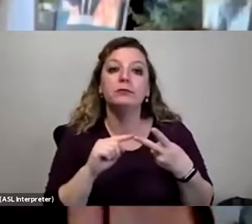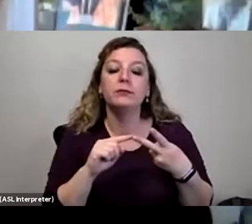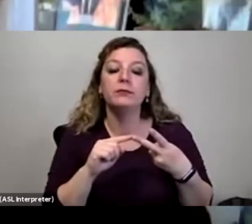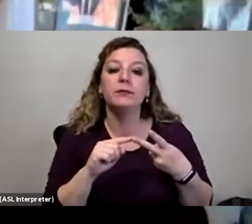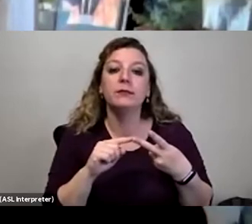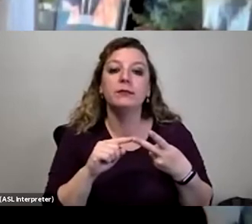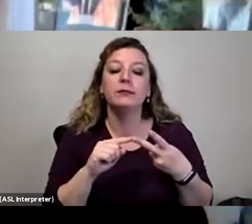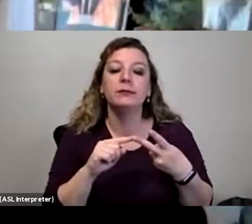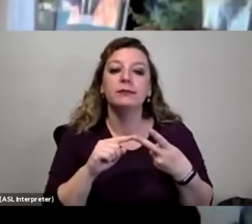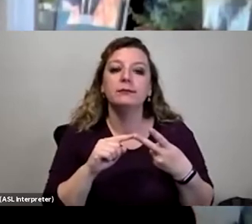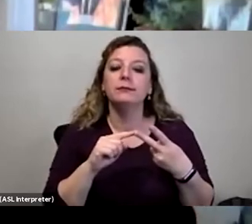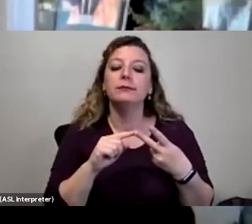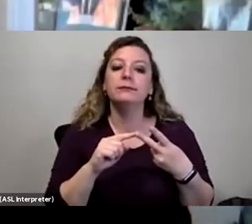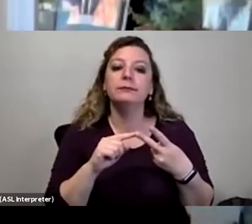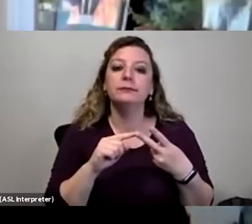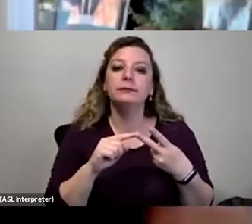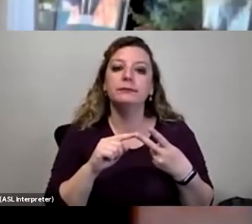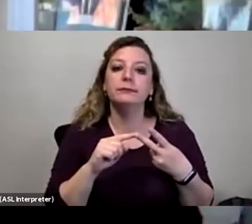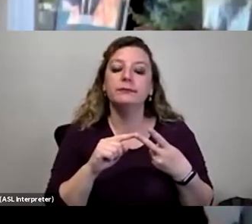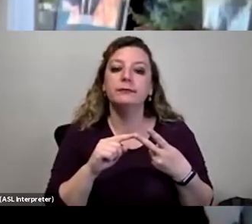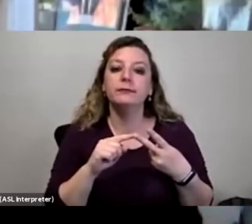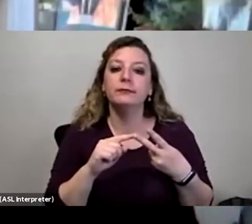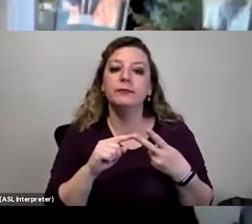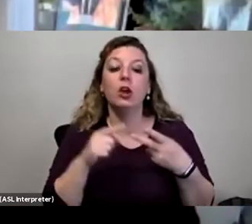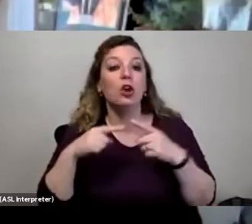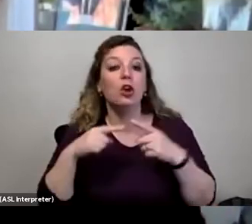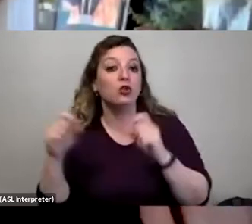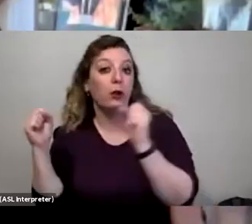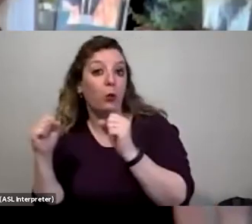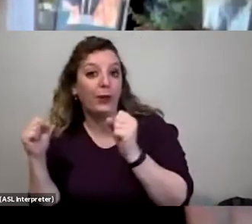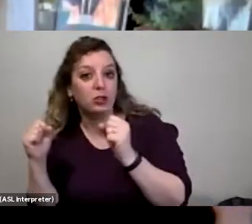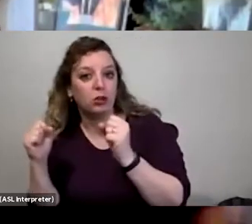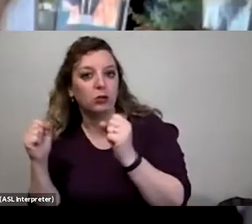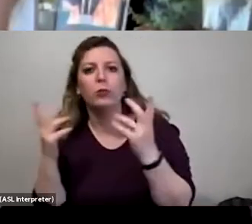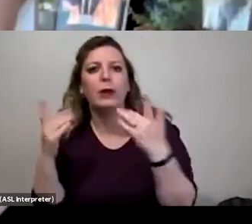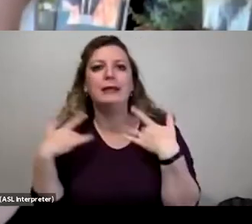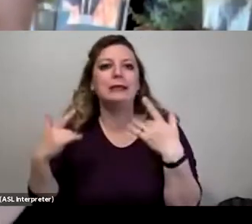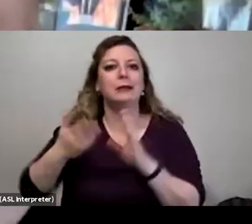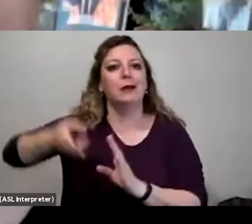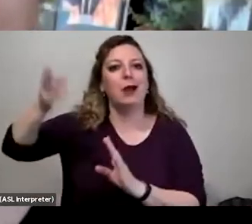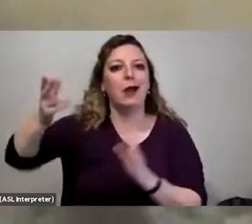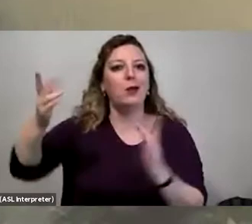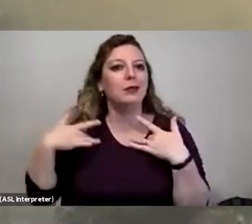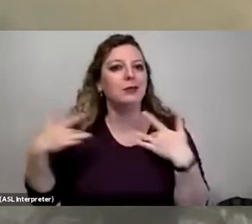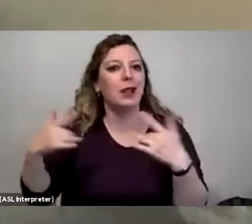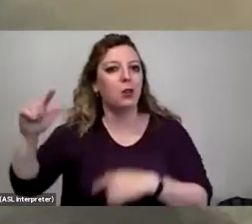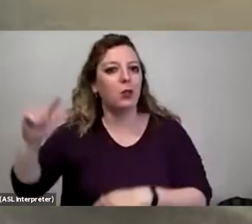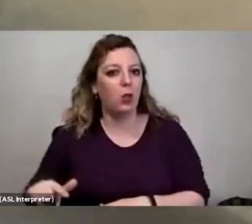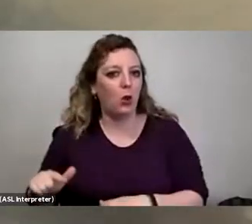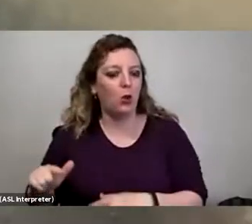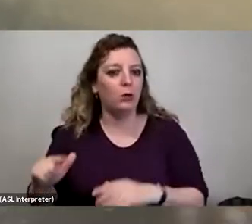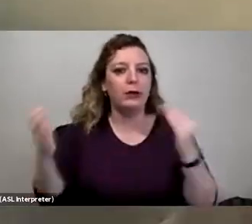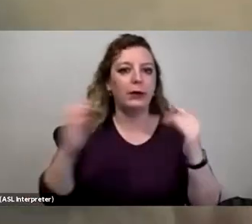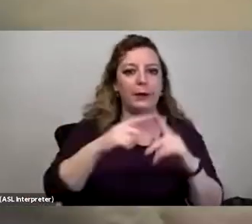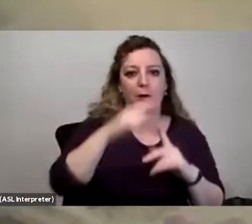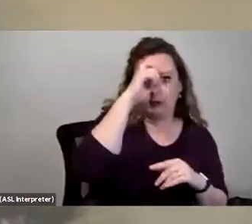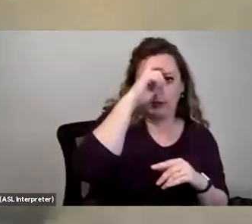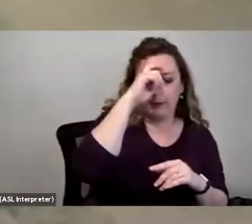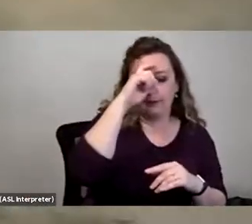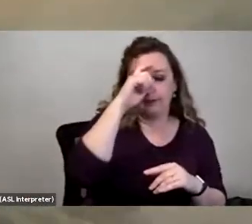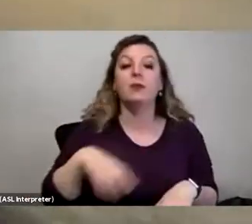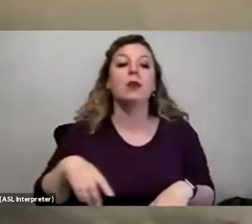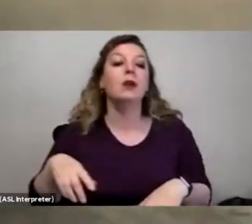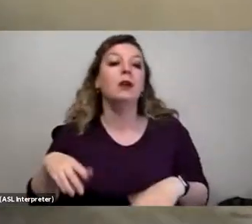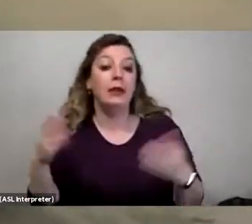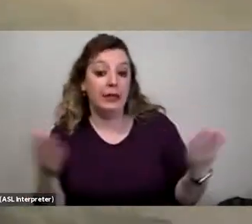the high and low temperatures of Joshua Tree in the winter versus the summer? So in the winter, it gets pretty cold up here